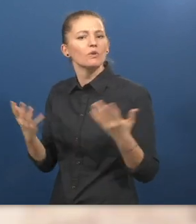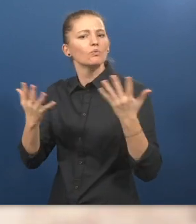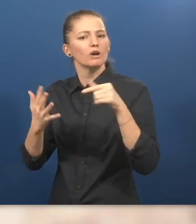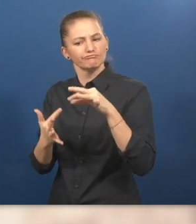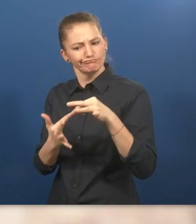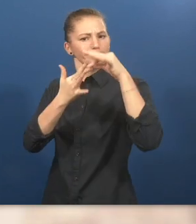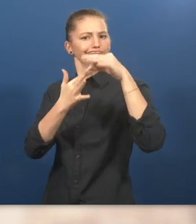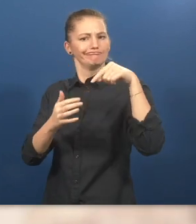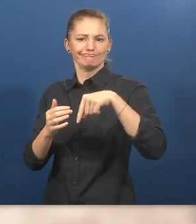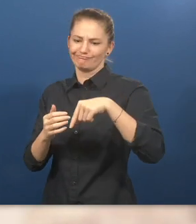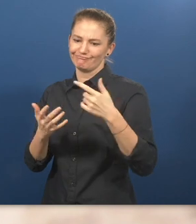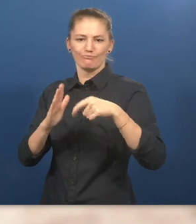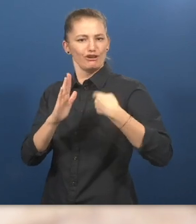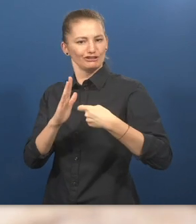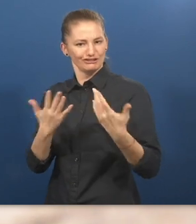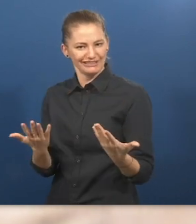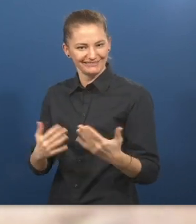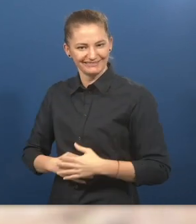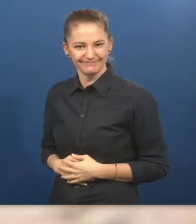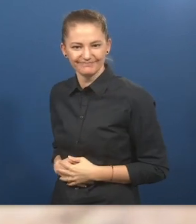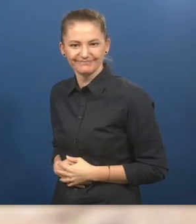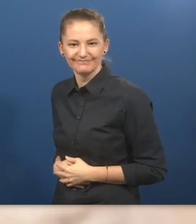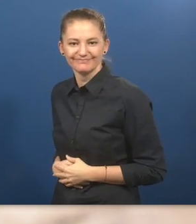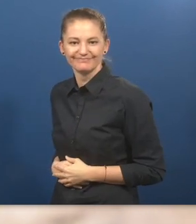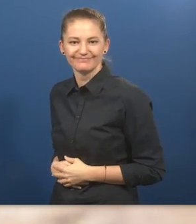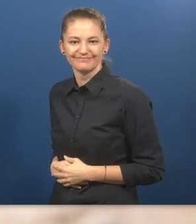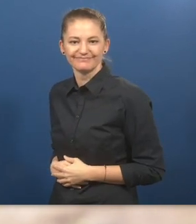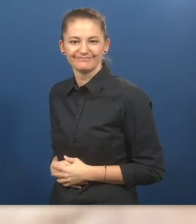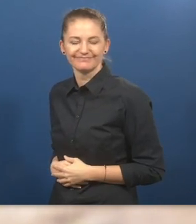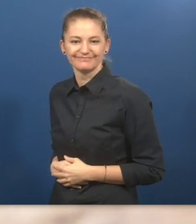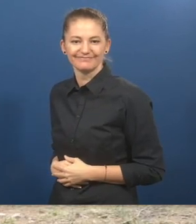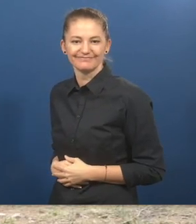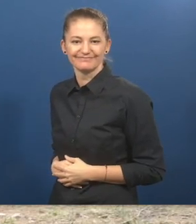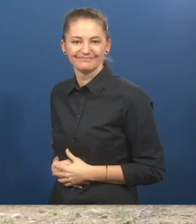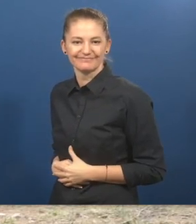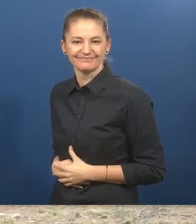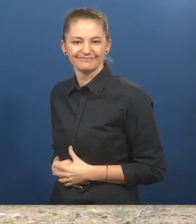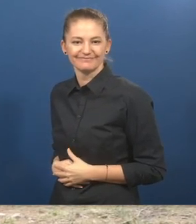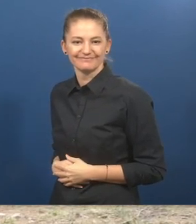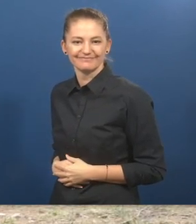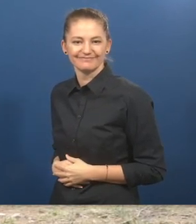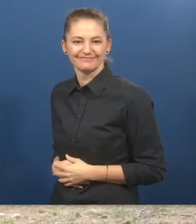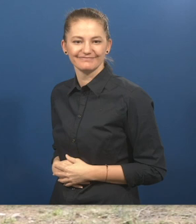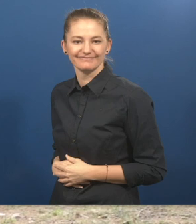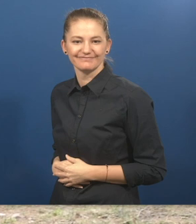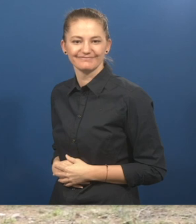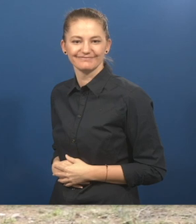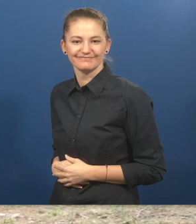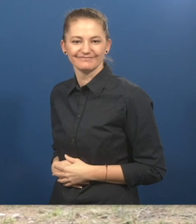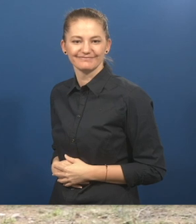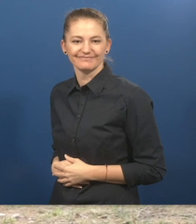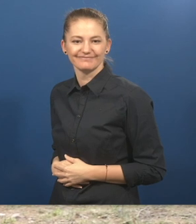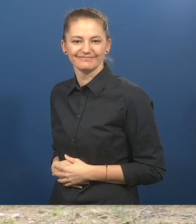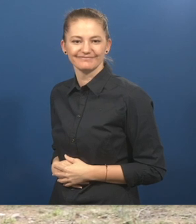What is unique and innovative about inclusive livelihood for refugees? A woman is sitting on a chair knitting.